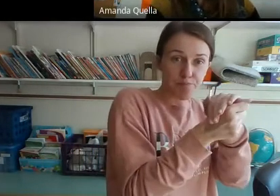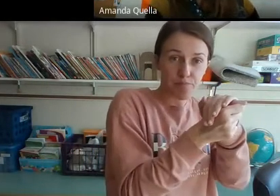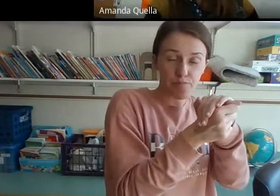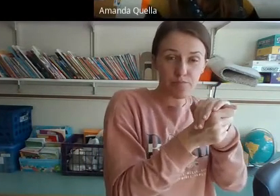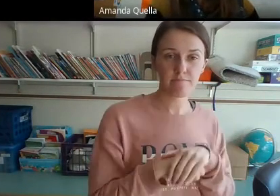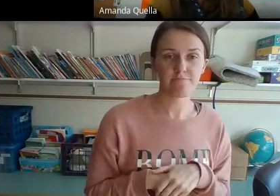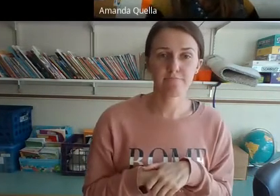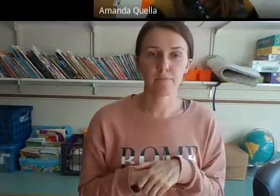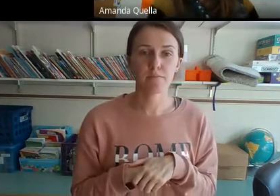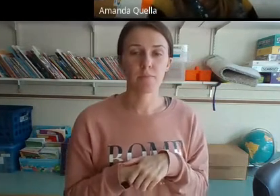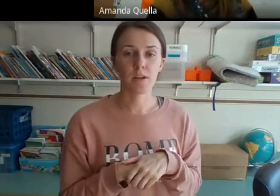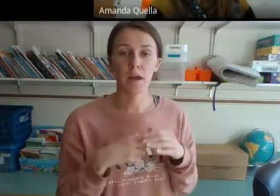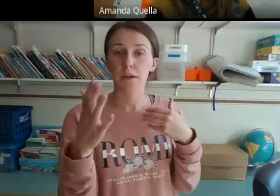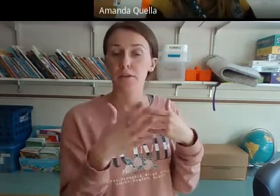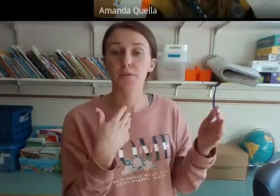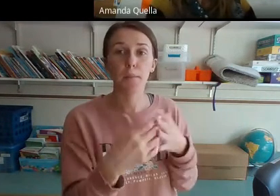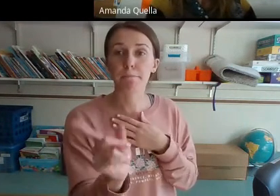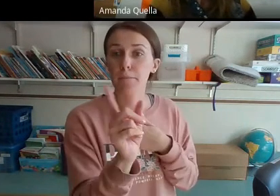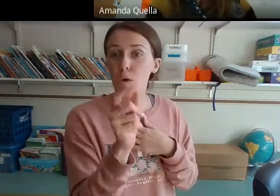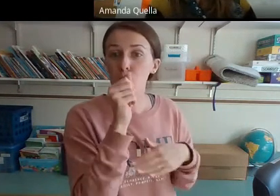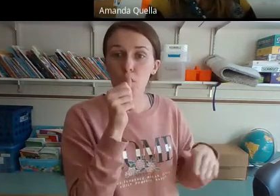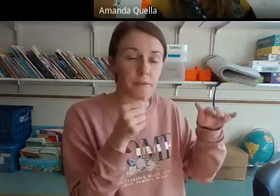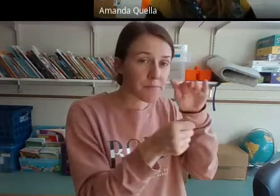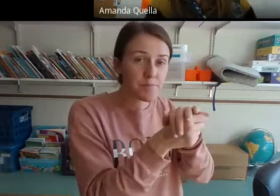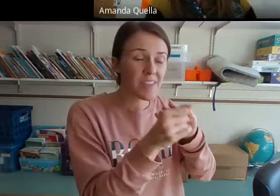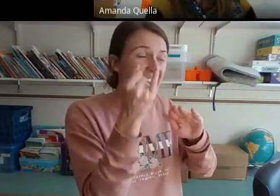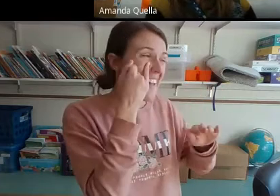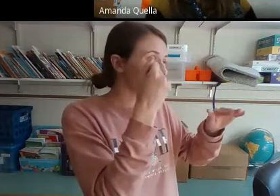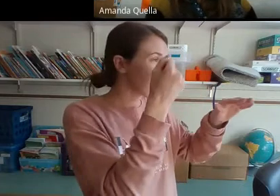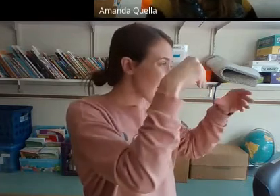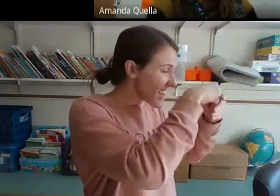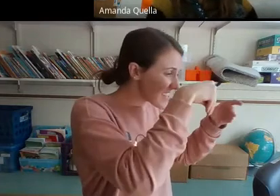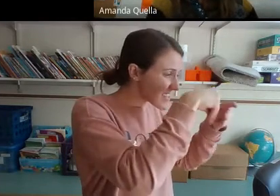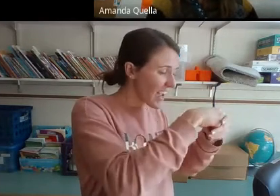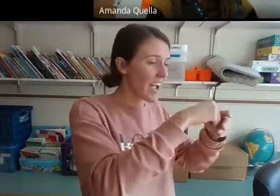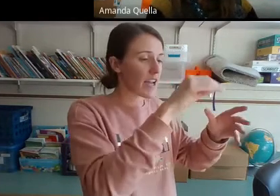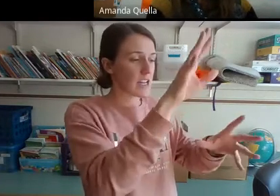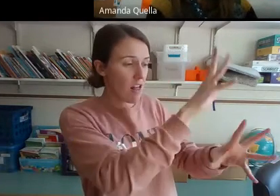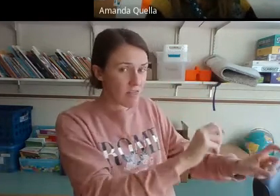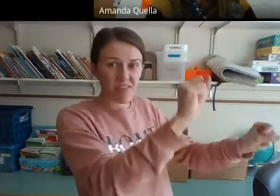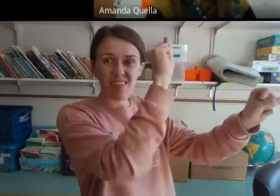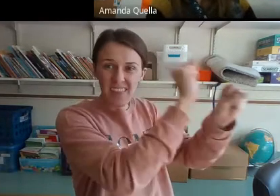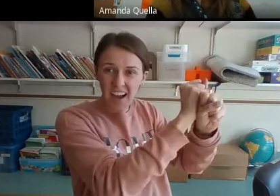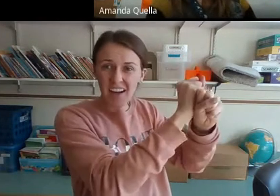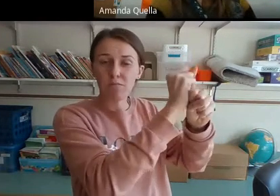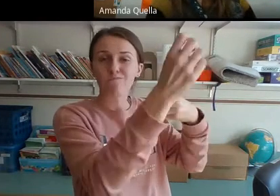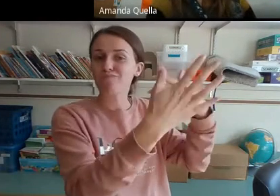where it is hidden. If it's in the dirt or inside, locked up in lock and key.